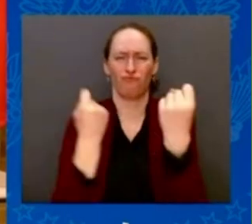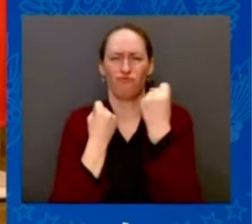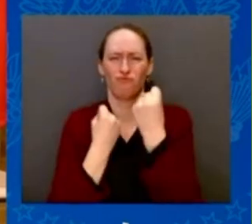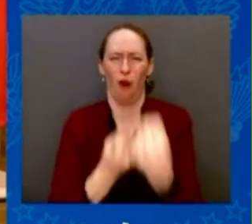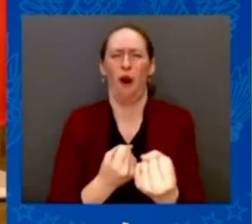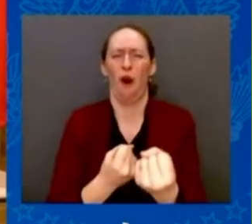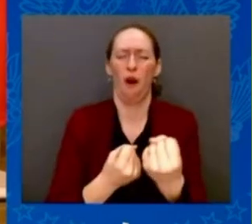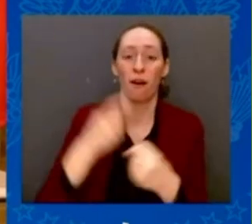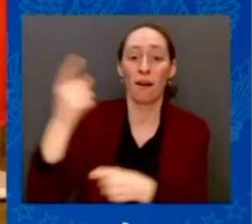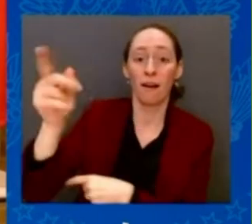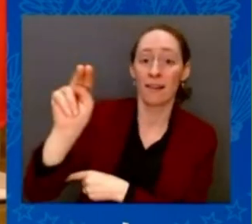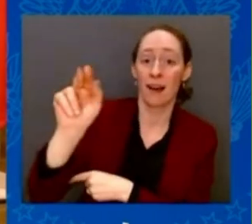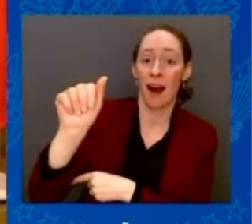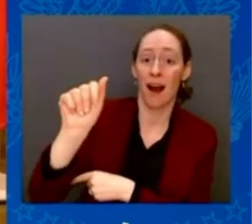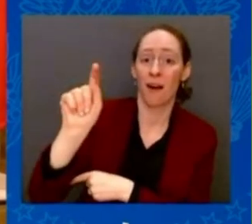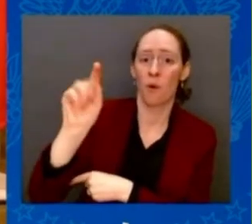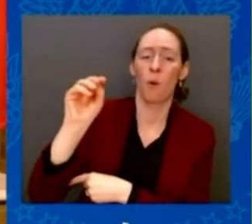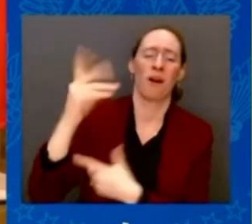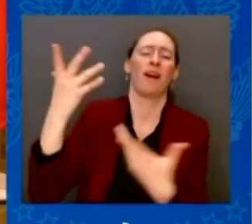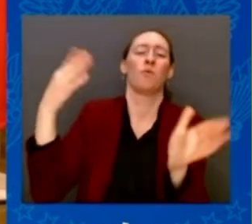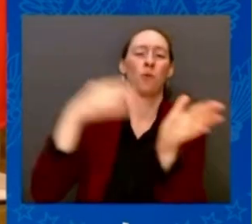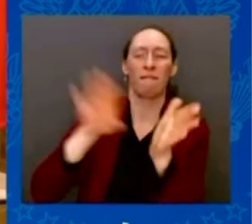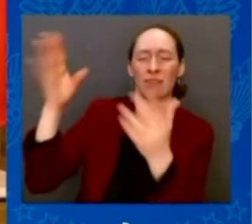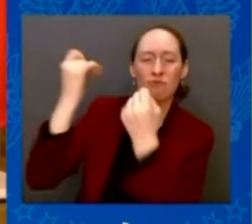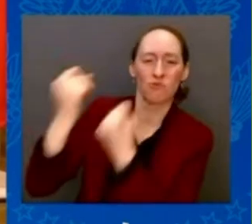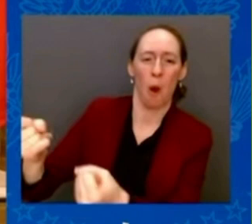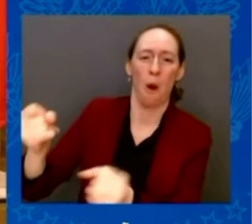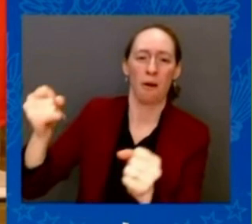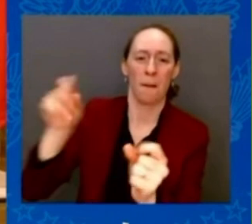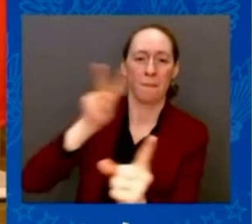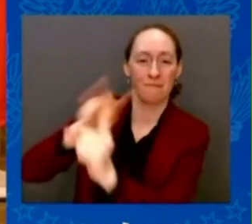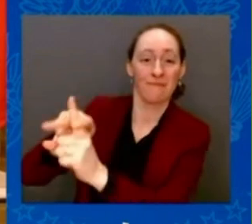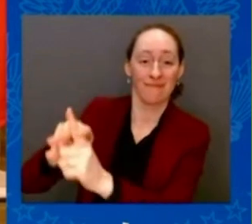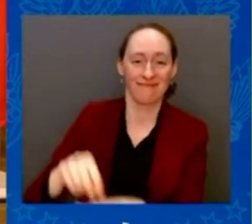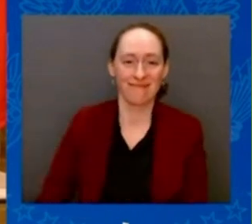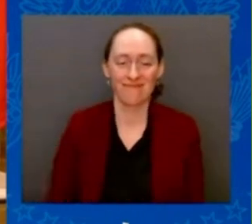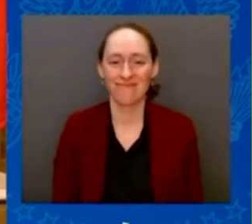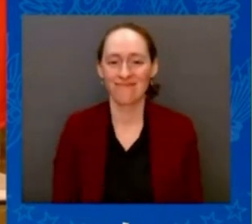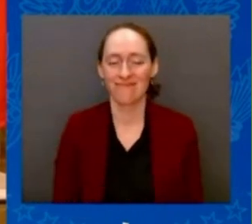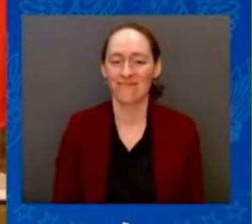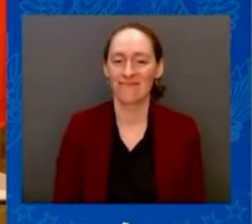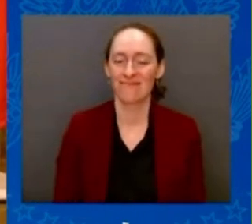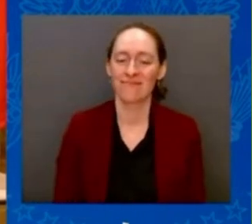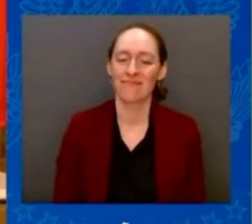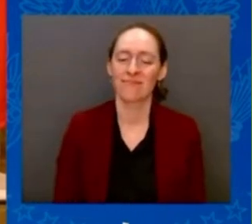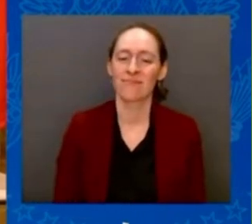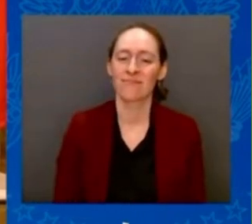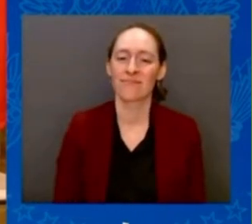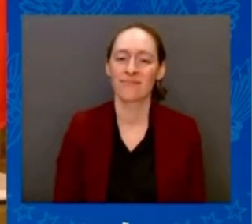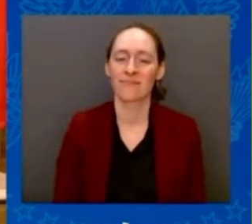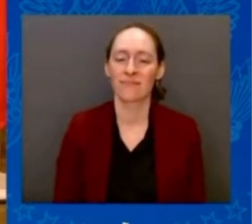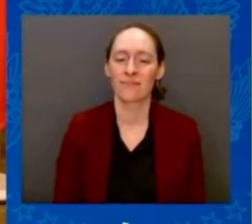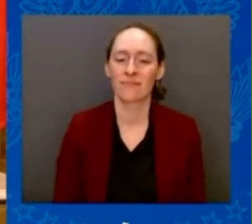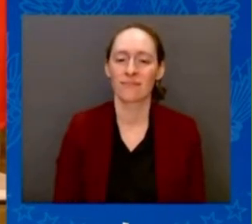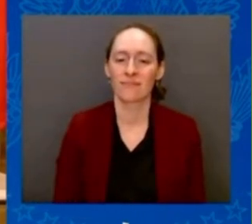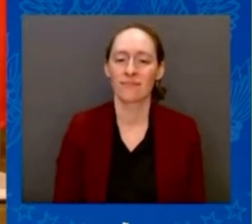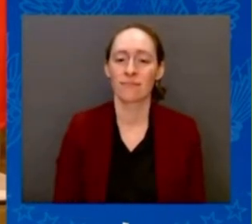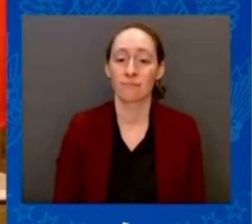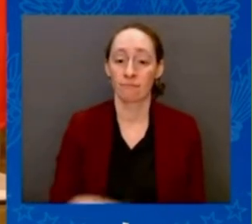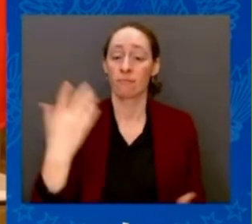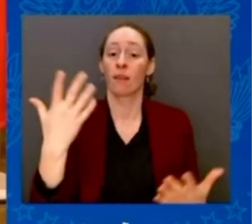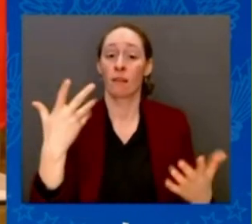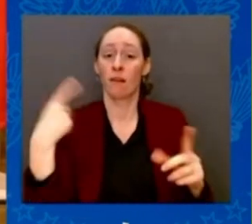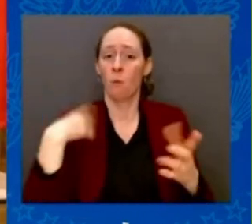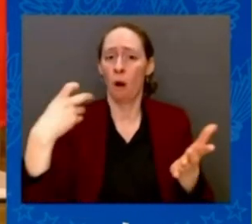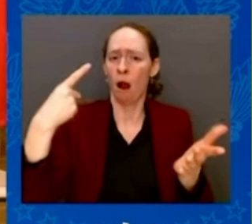it again — is absolutely clear. Article 5 is a sacred commitment the United States has